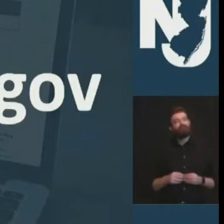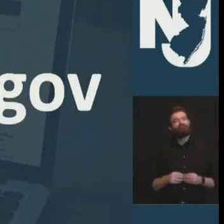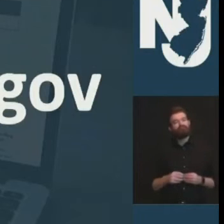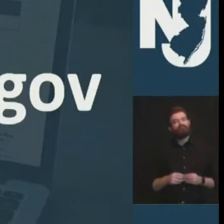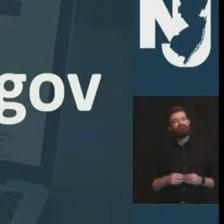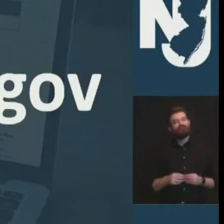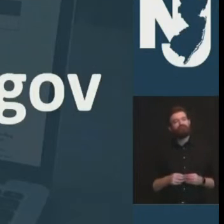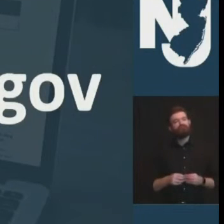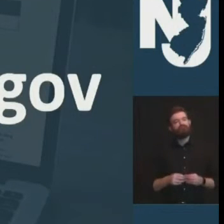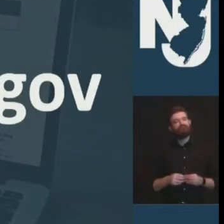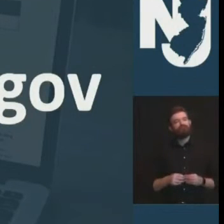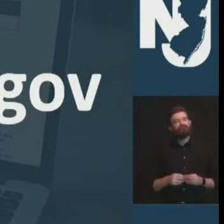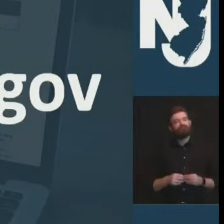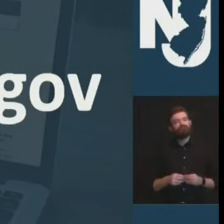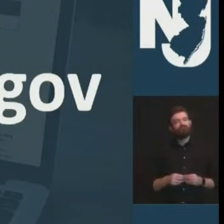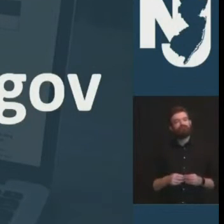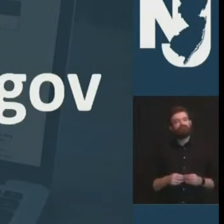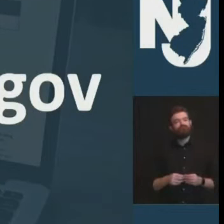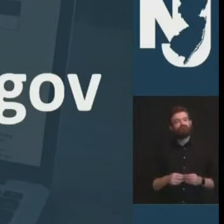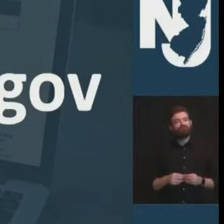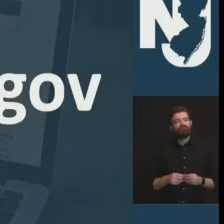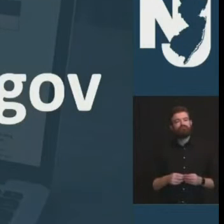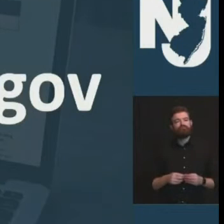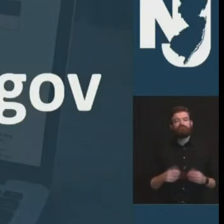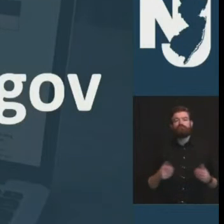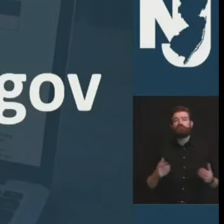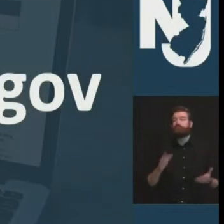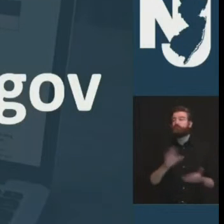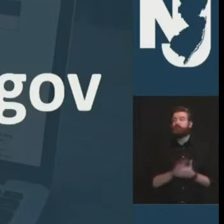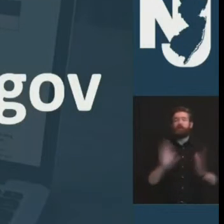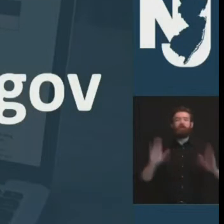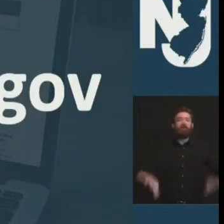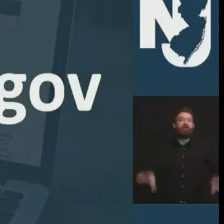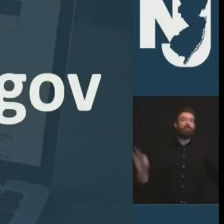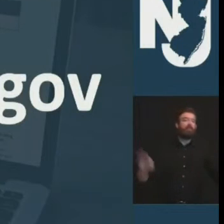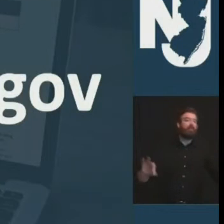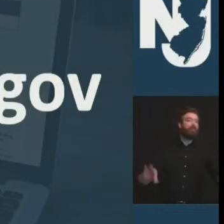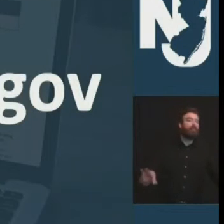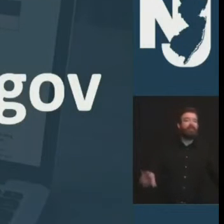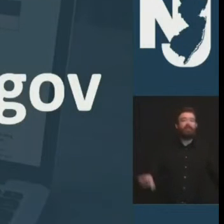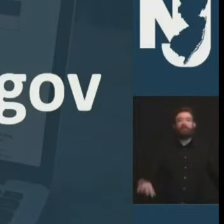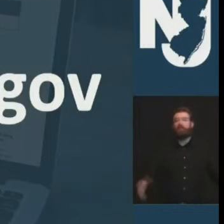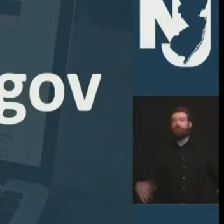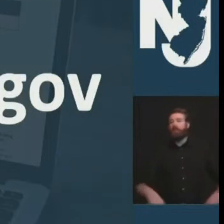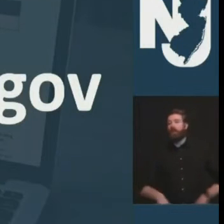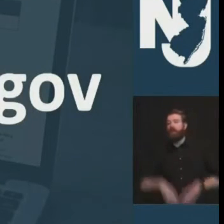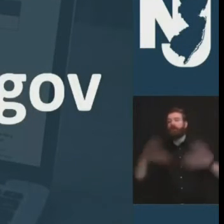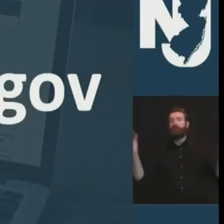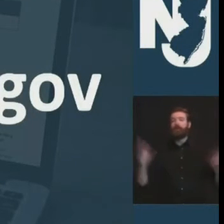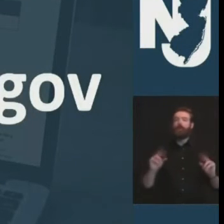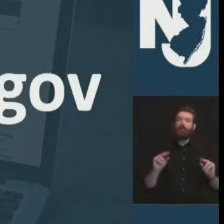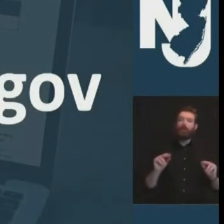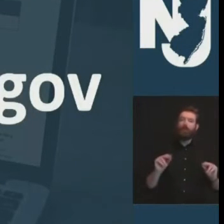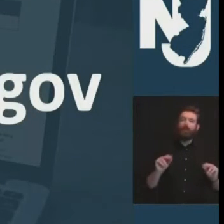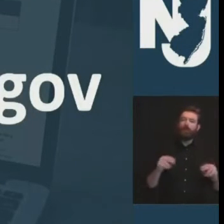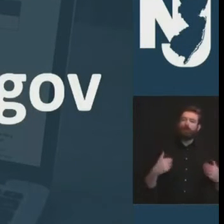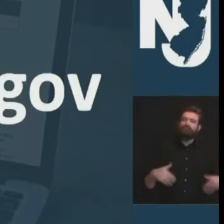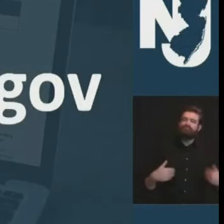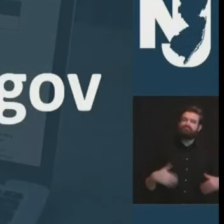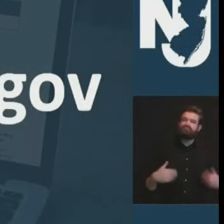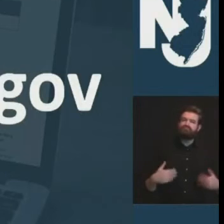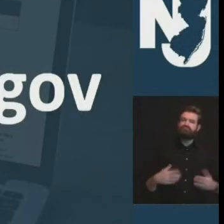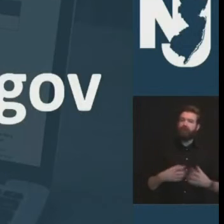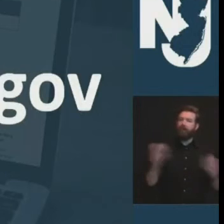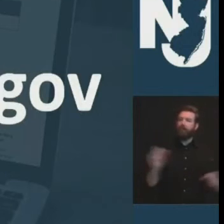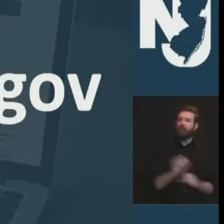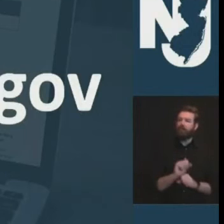educators who are at the point of attack our extraordinary parents our kids our superintendents our administrators and staff